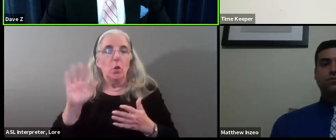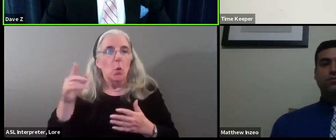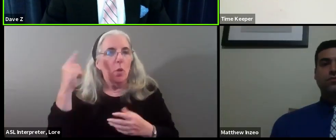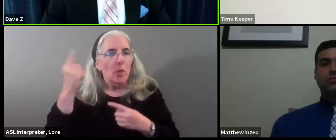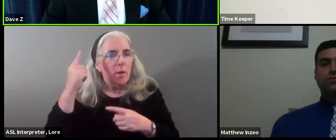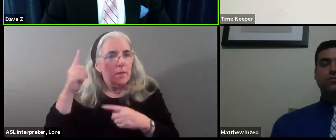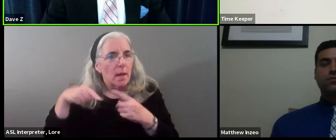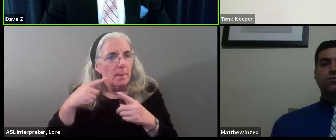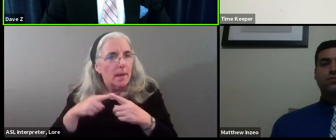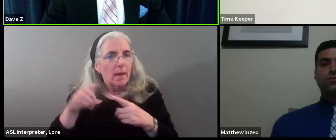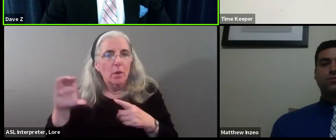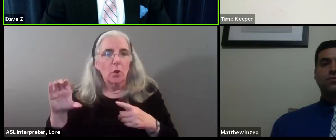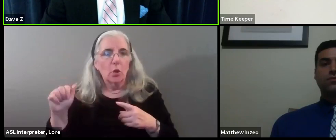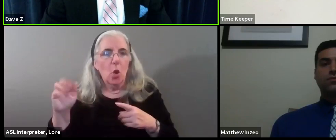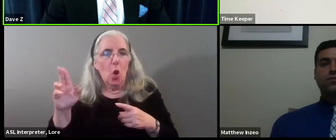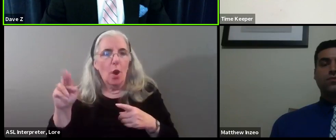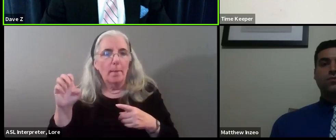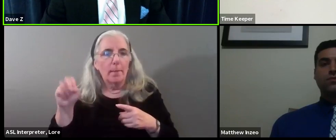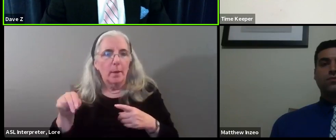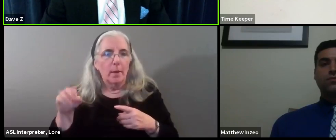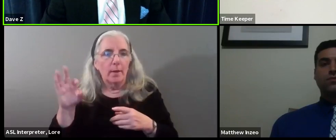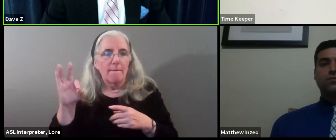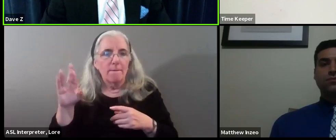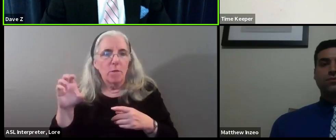on carbon footprint reduction?